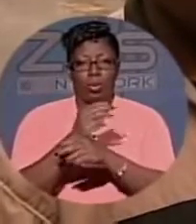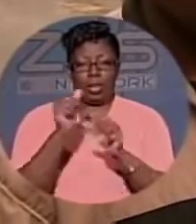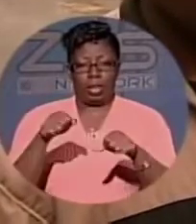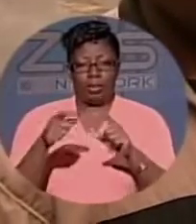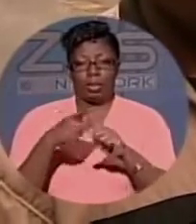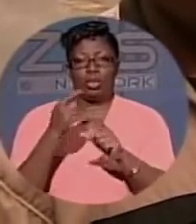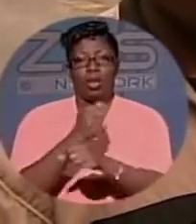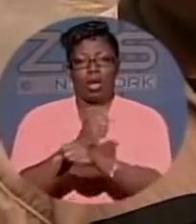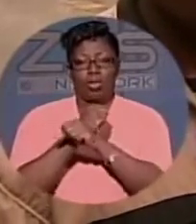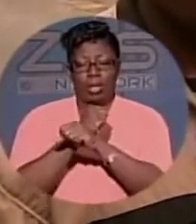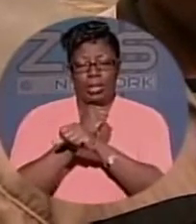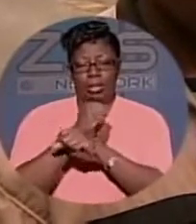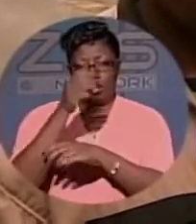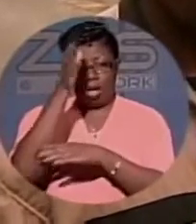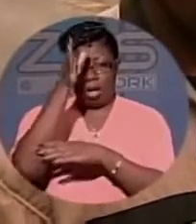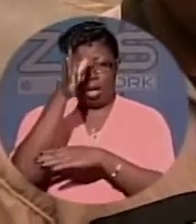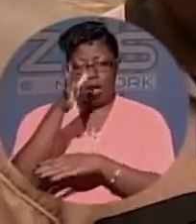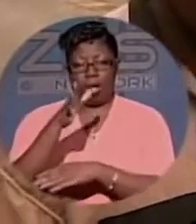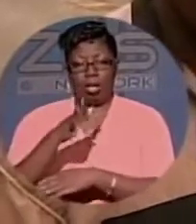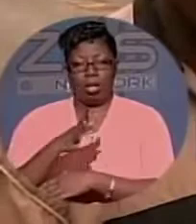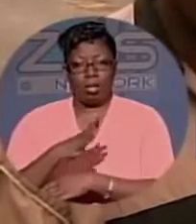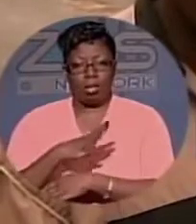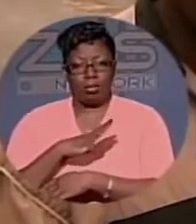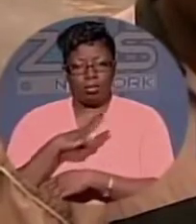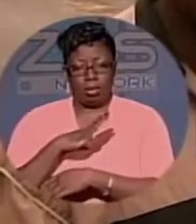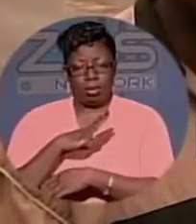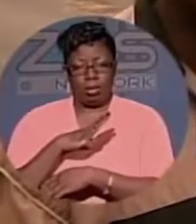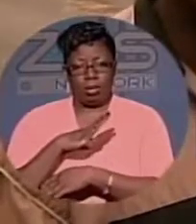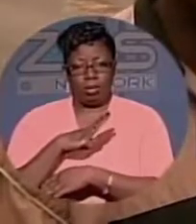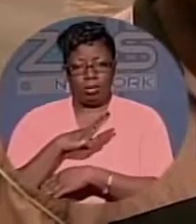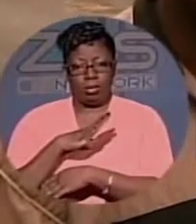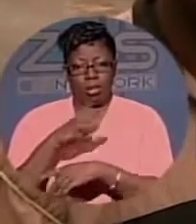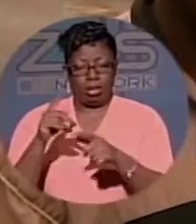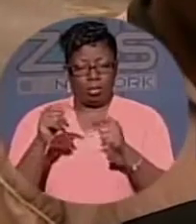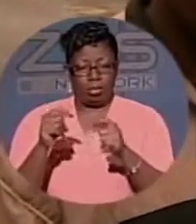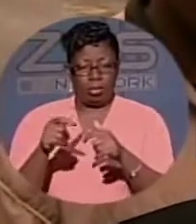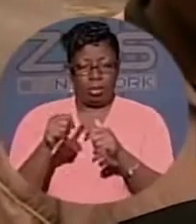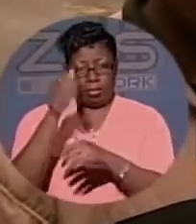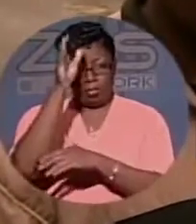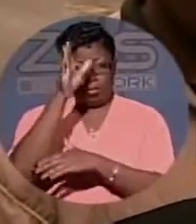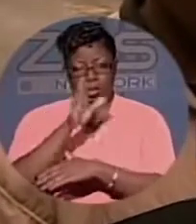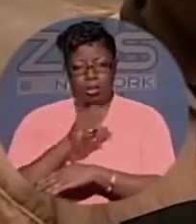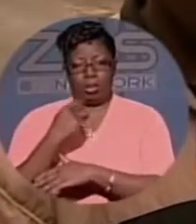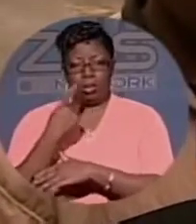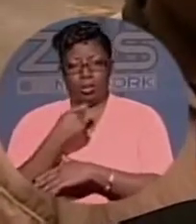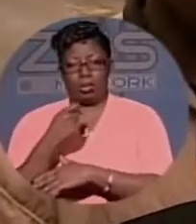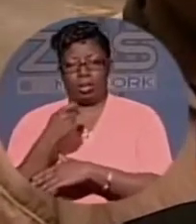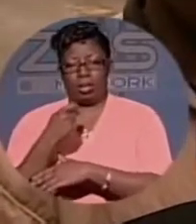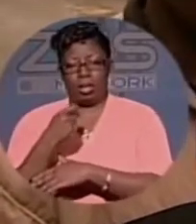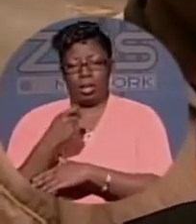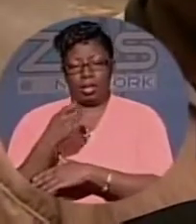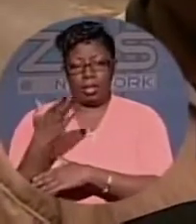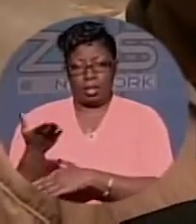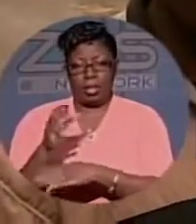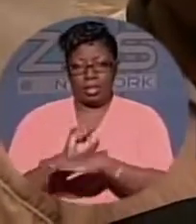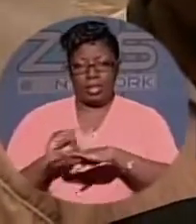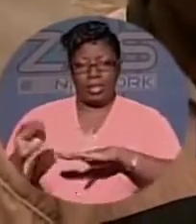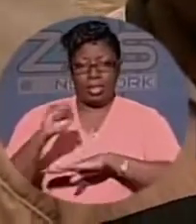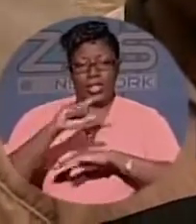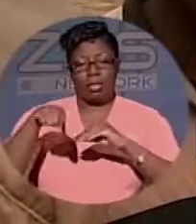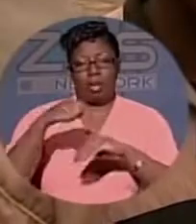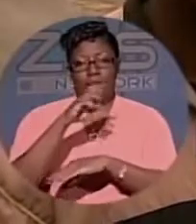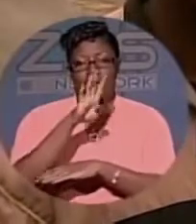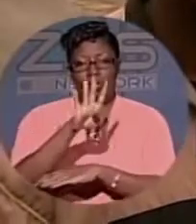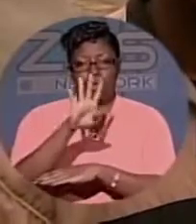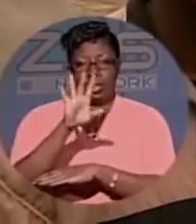a male relative, an immediate male relative, at the scene. He is in custody. He's believed to be about 47